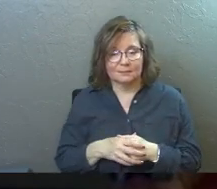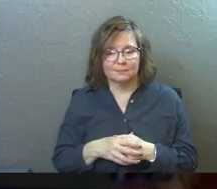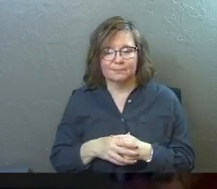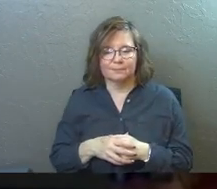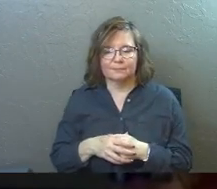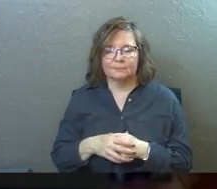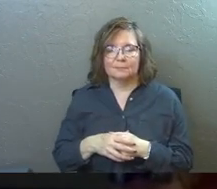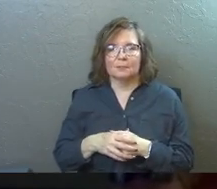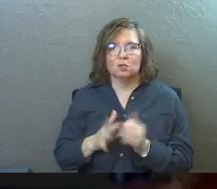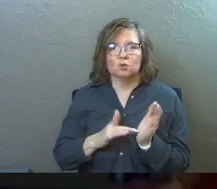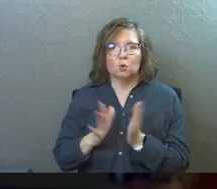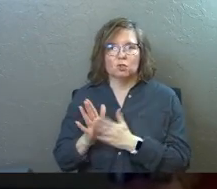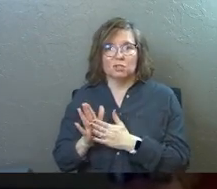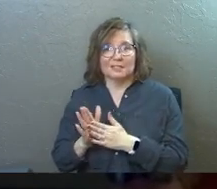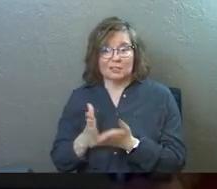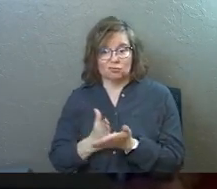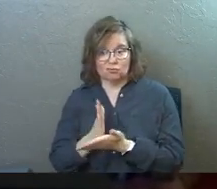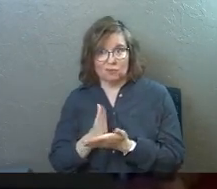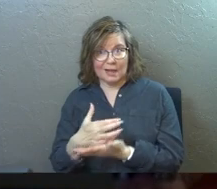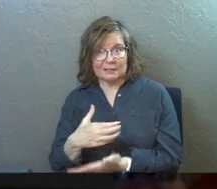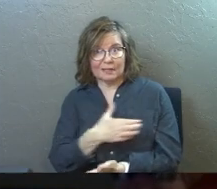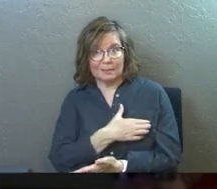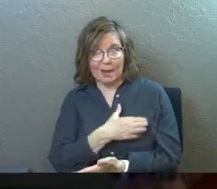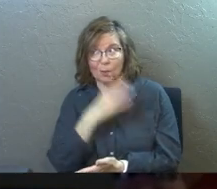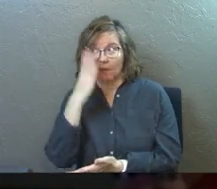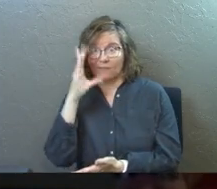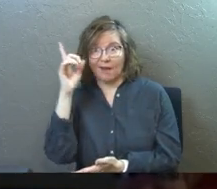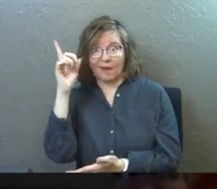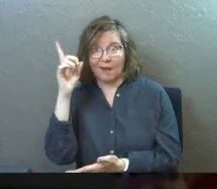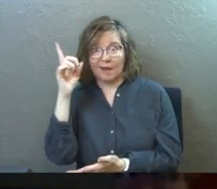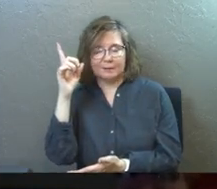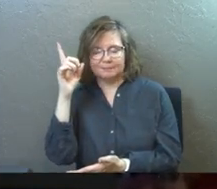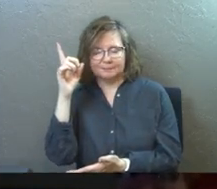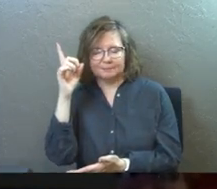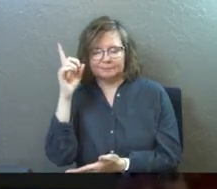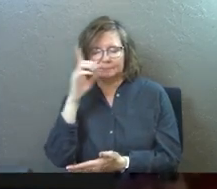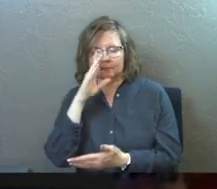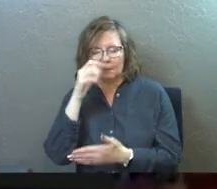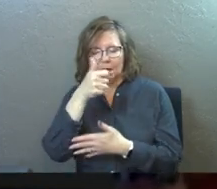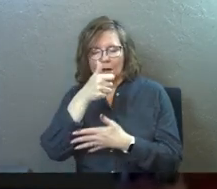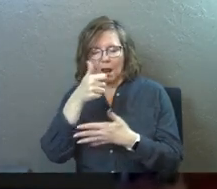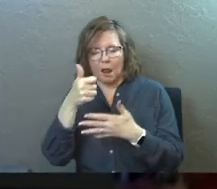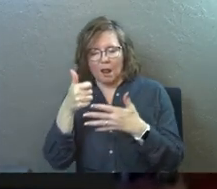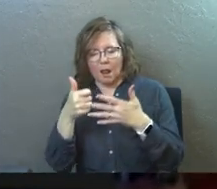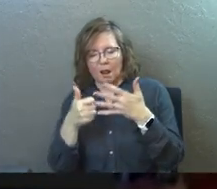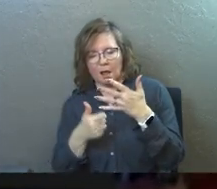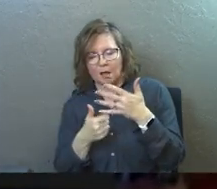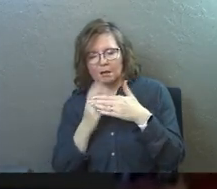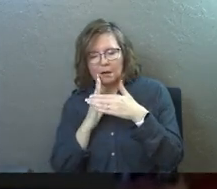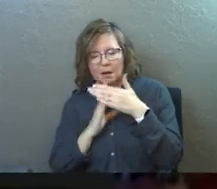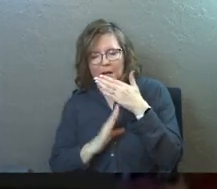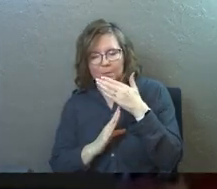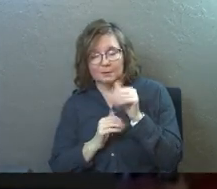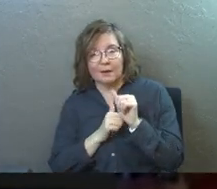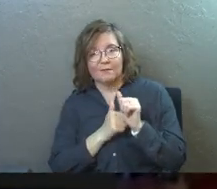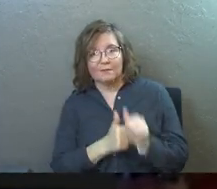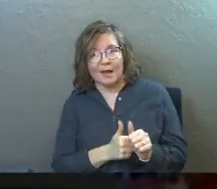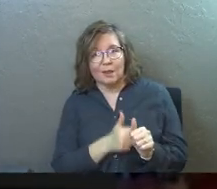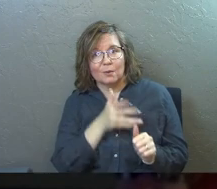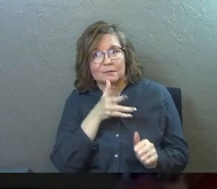See, he emptied himself of his rights and he became subject to mere human parents.